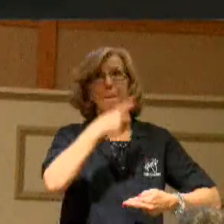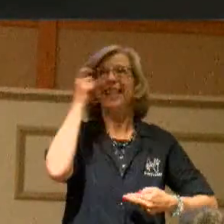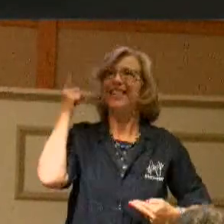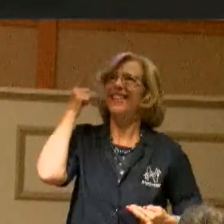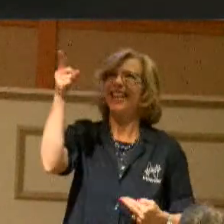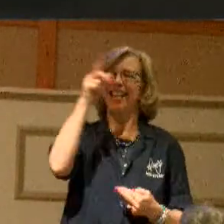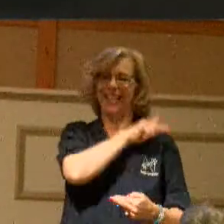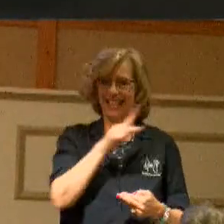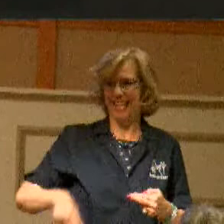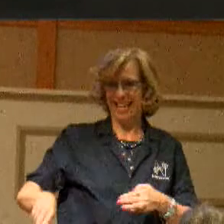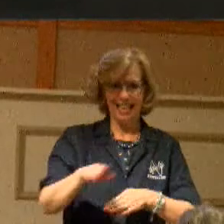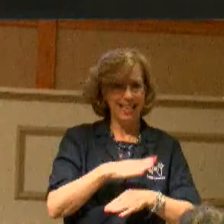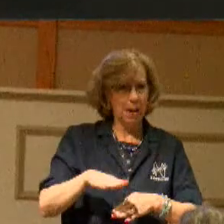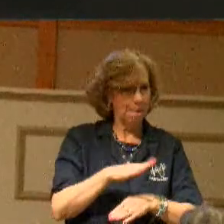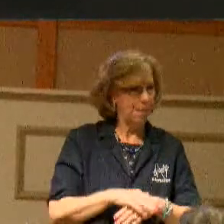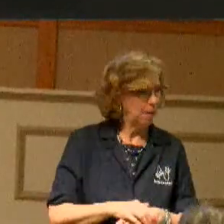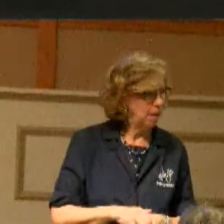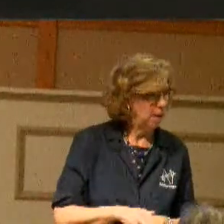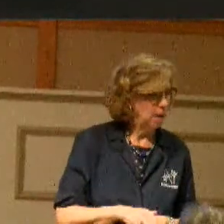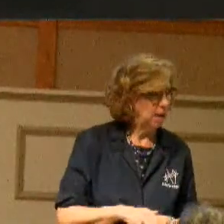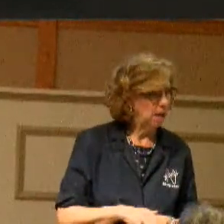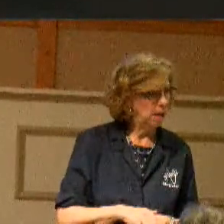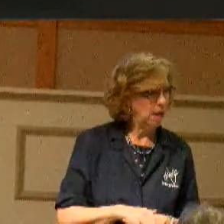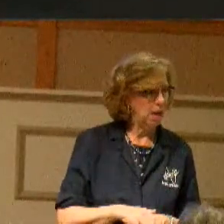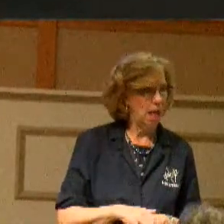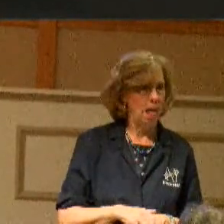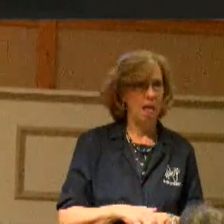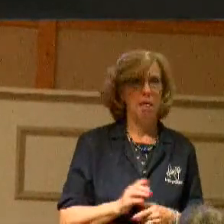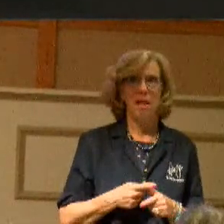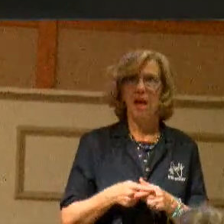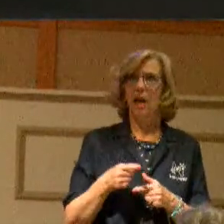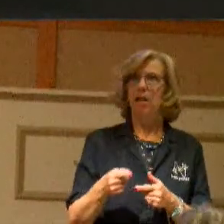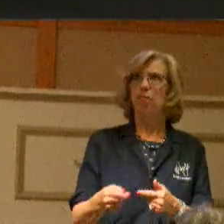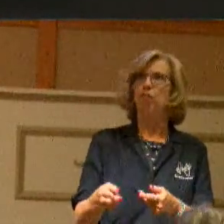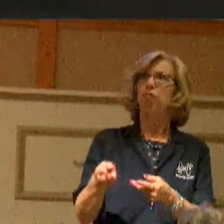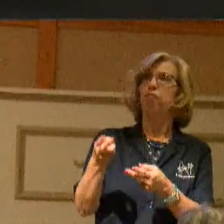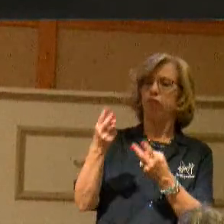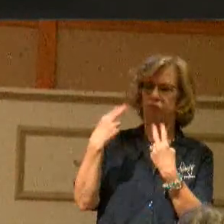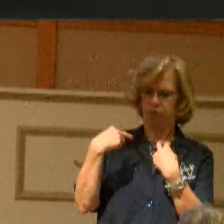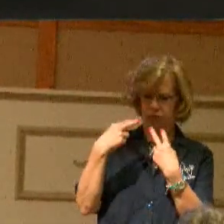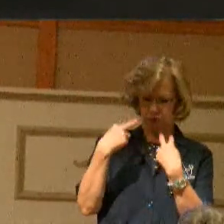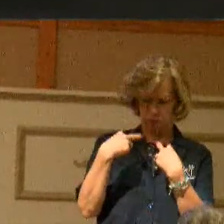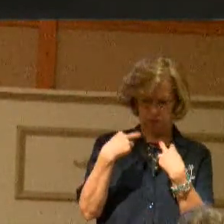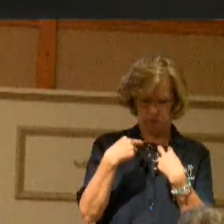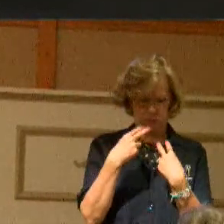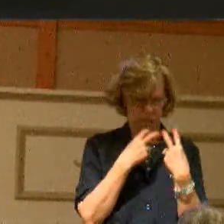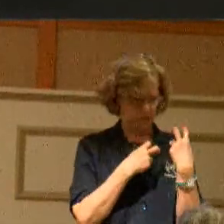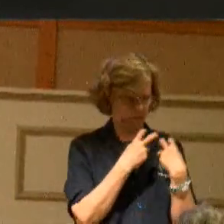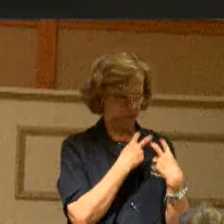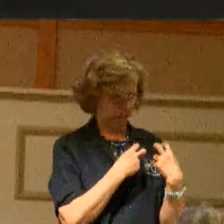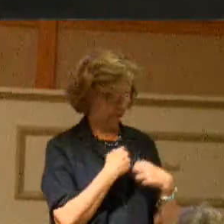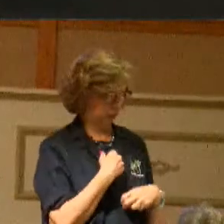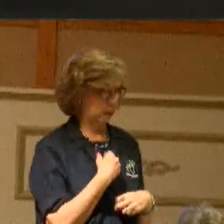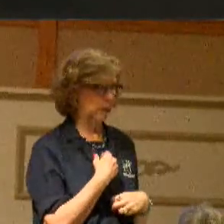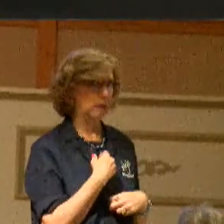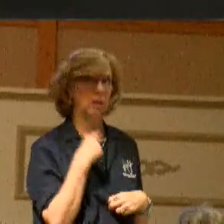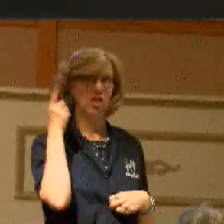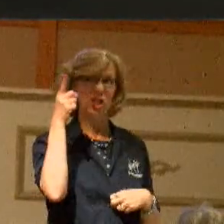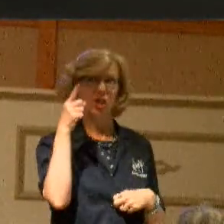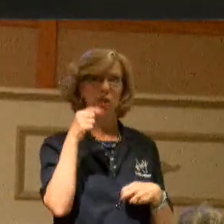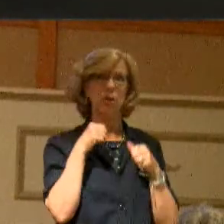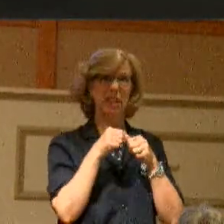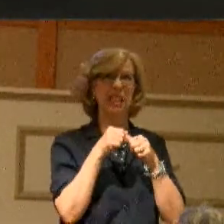kingdom. And I look at what I'm doing for Him and I ask myself the question, is He still